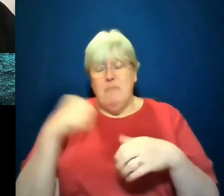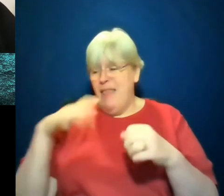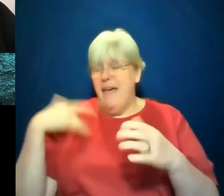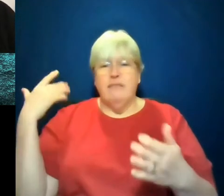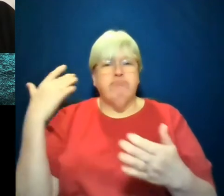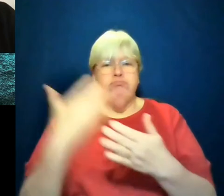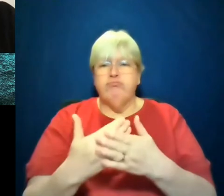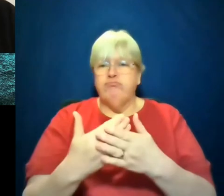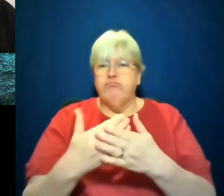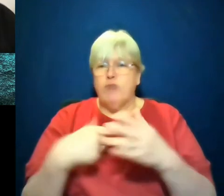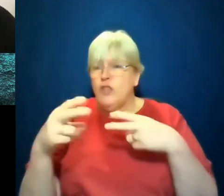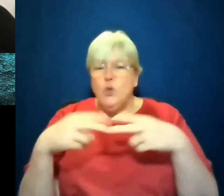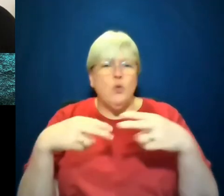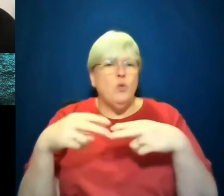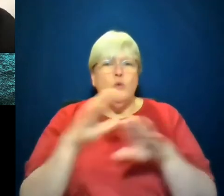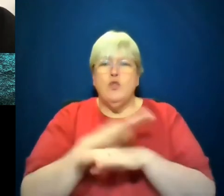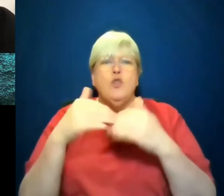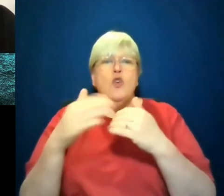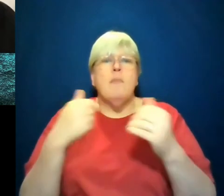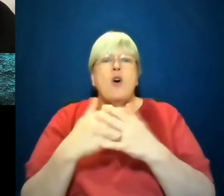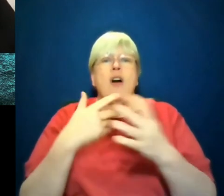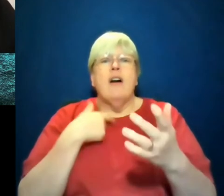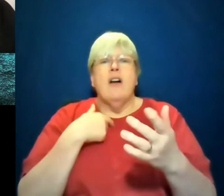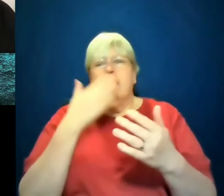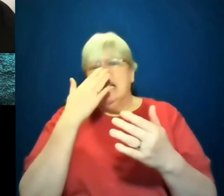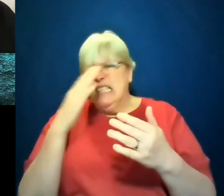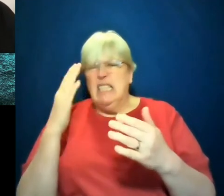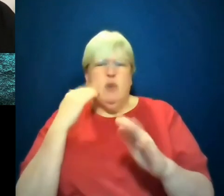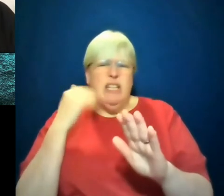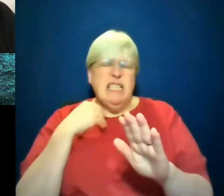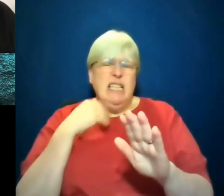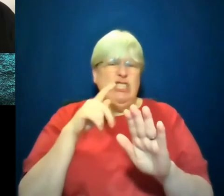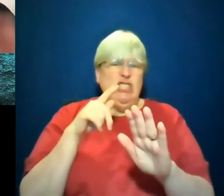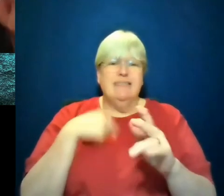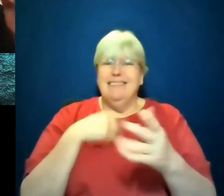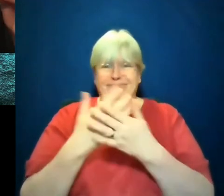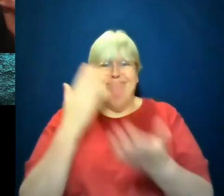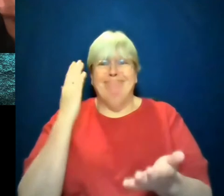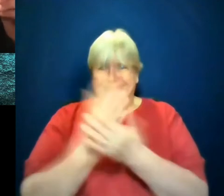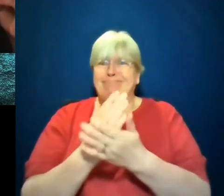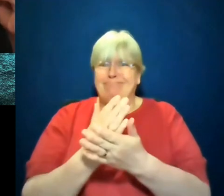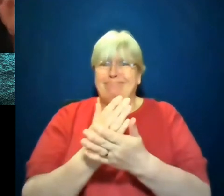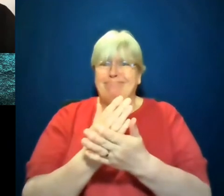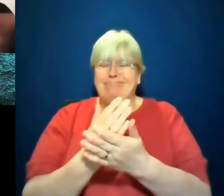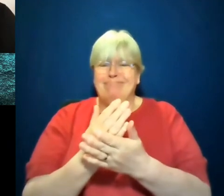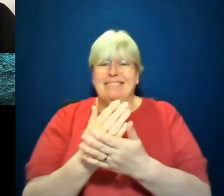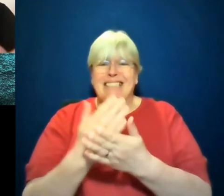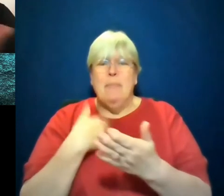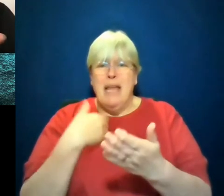news, no more. Oh, that seems racially tense. Just not that shit is racist. And you're hearing more